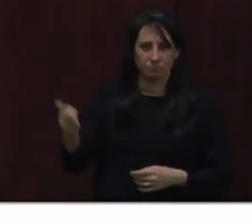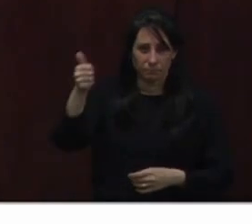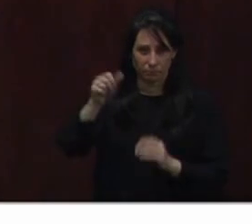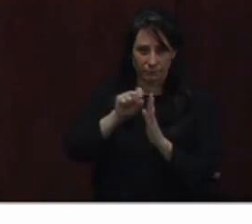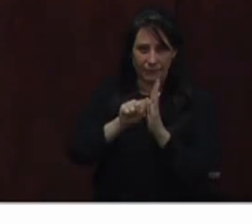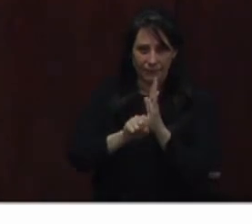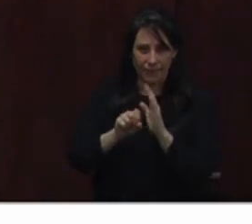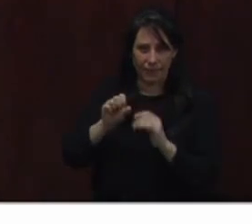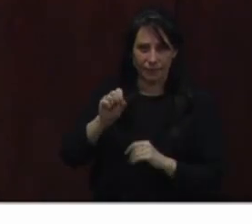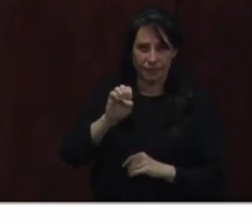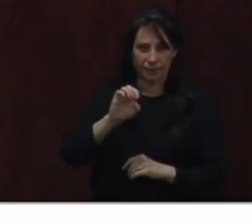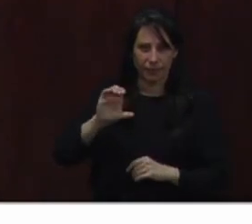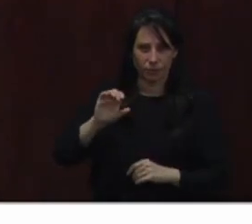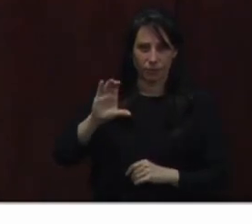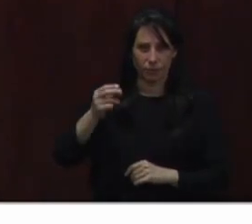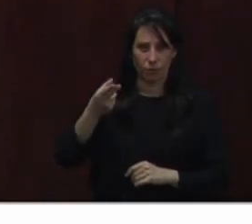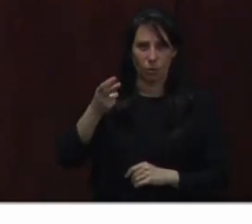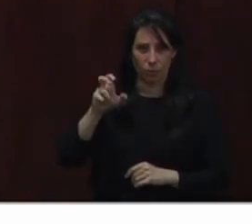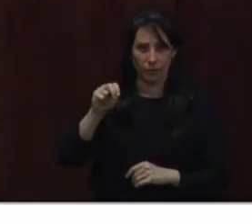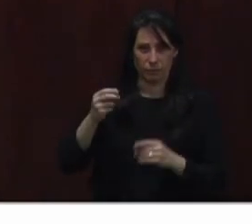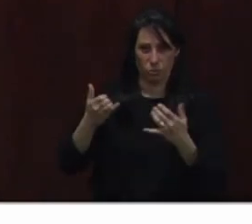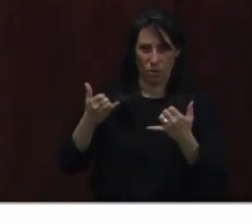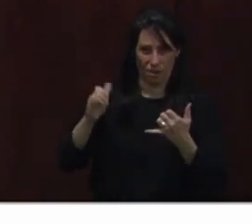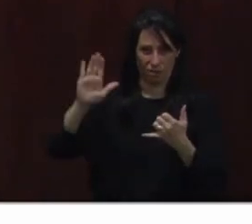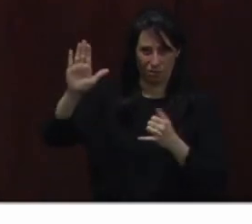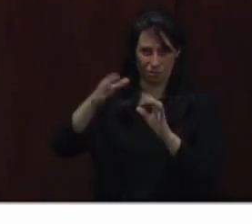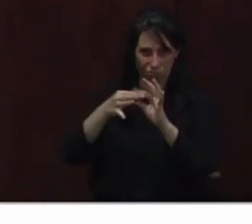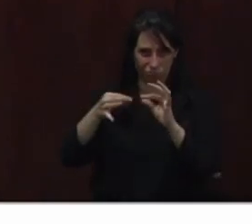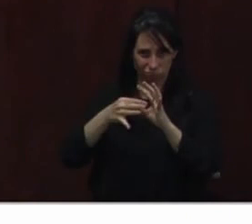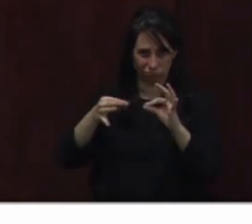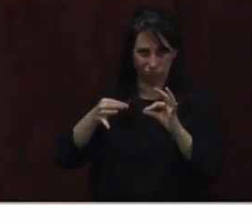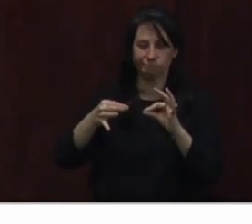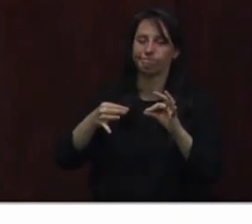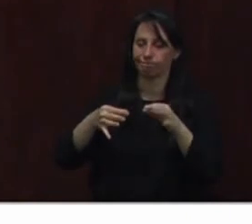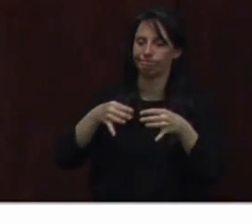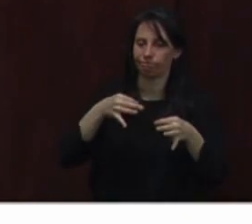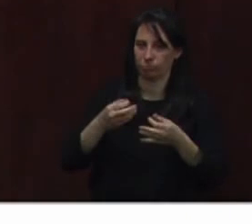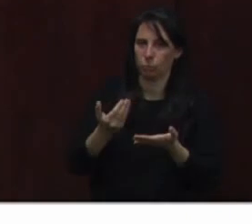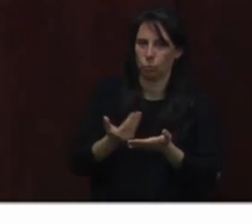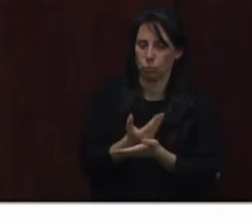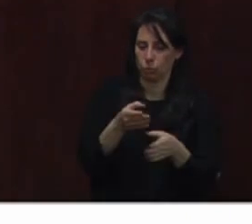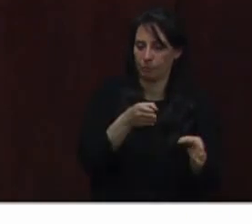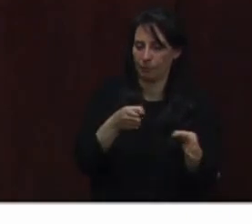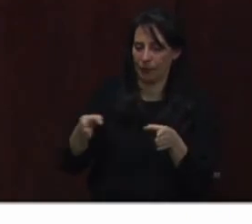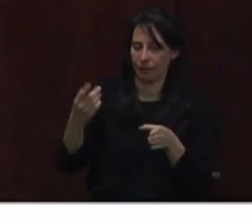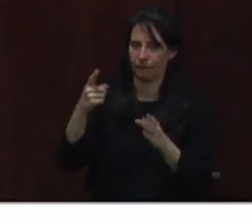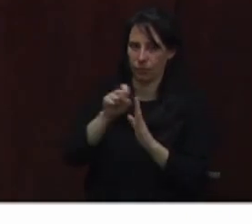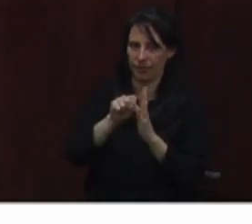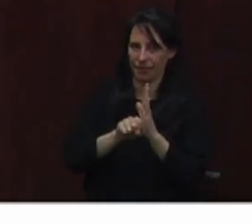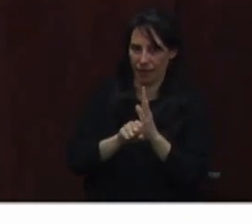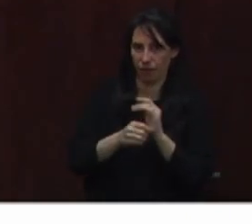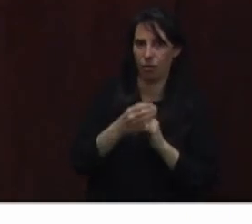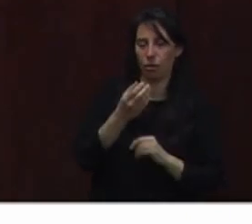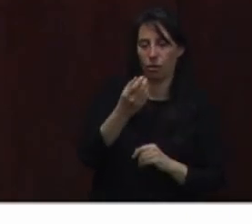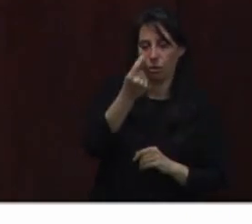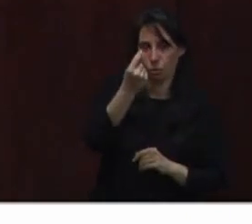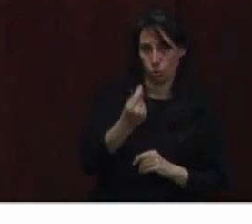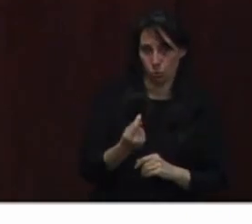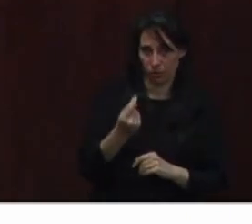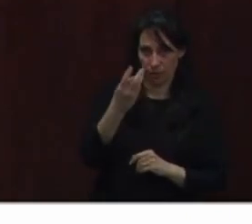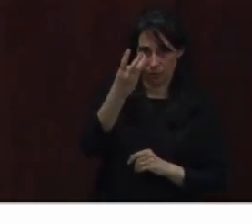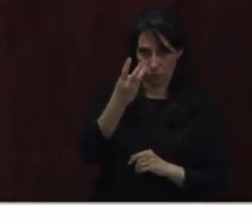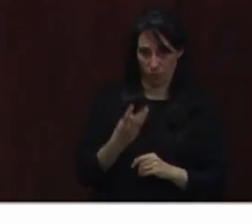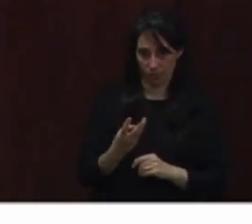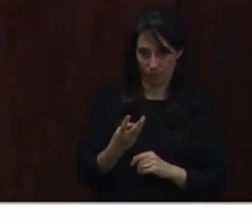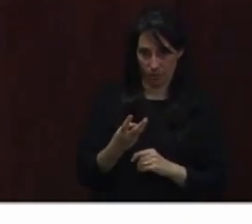at her briefing today, outlined new DHHS guidance with Tuesday-Wednesday shipments must be used by